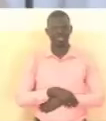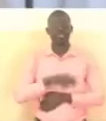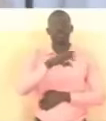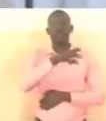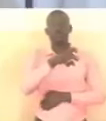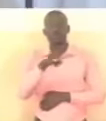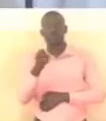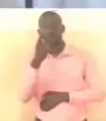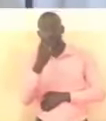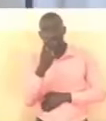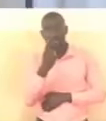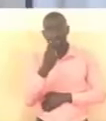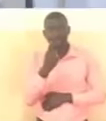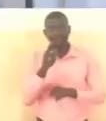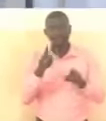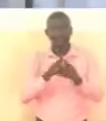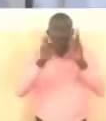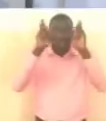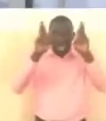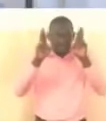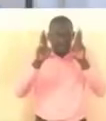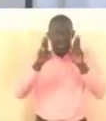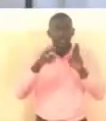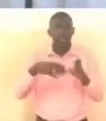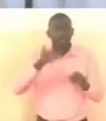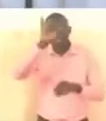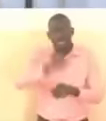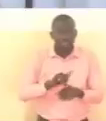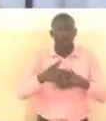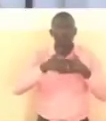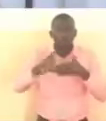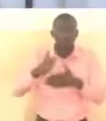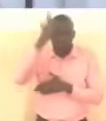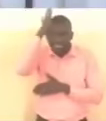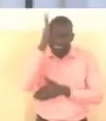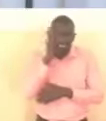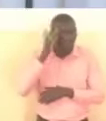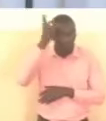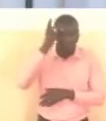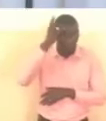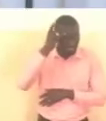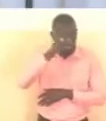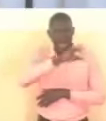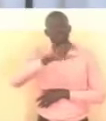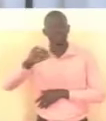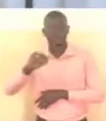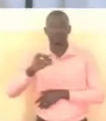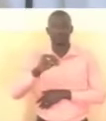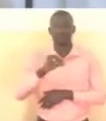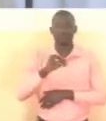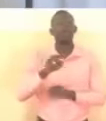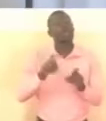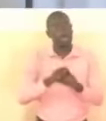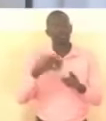2021 2021 is expected to be a year of more vigorous political activities as